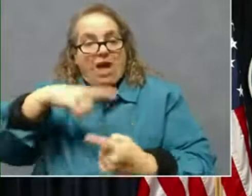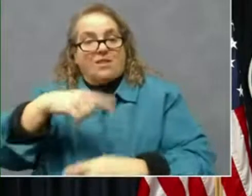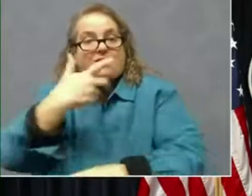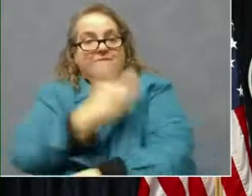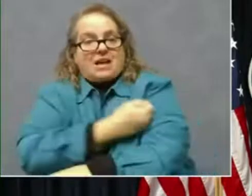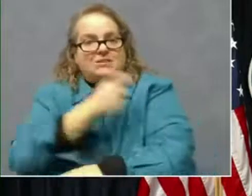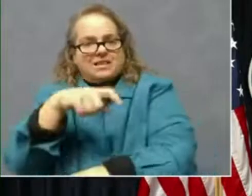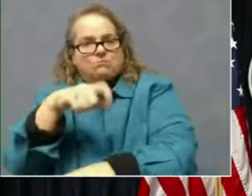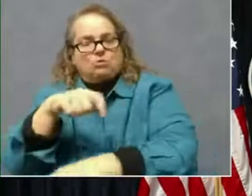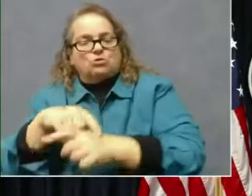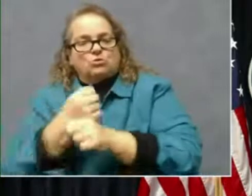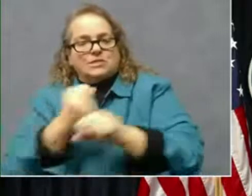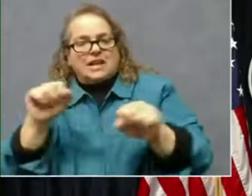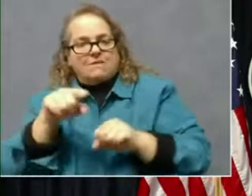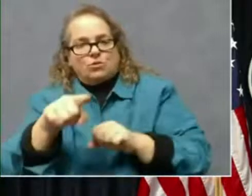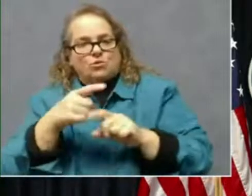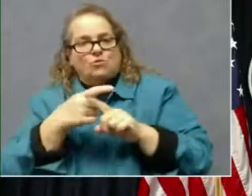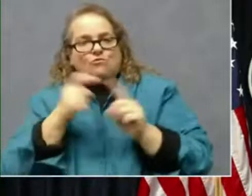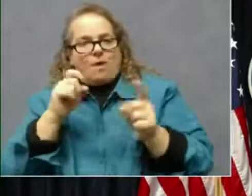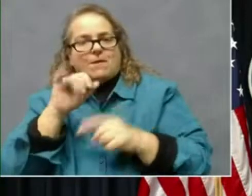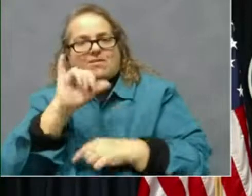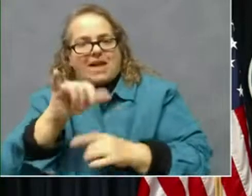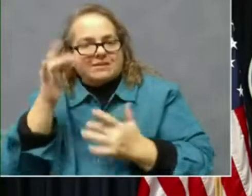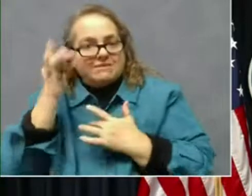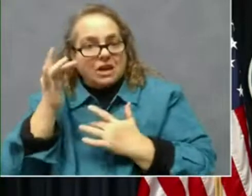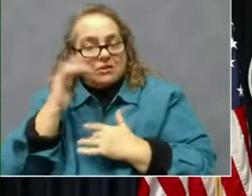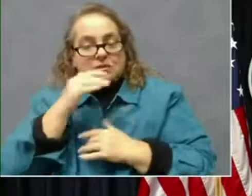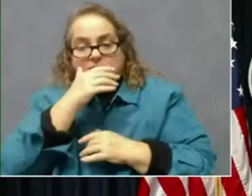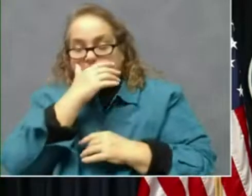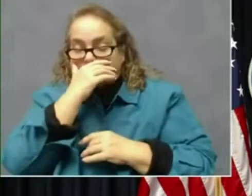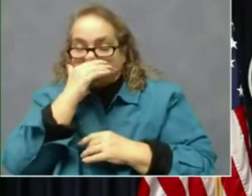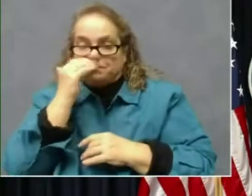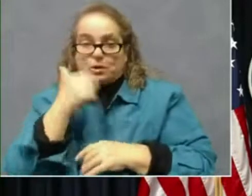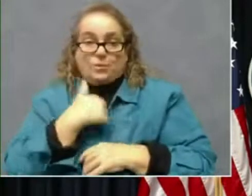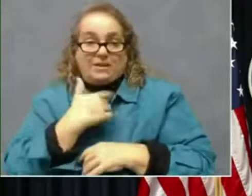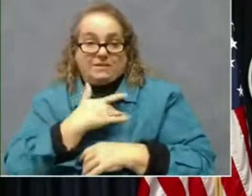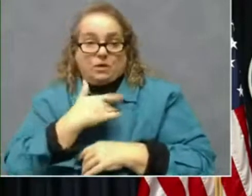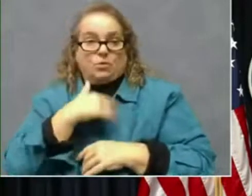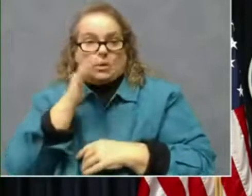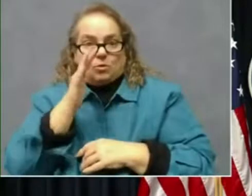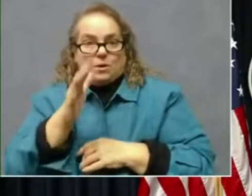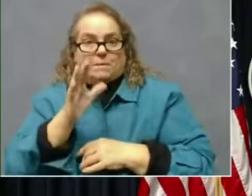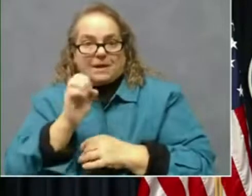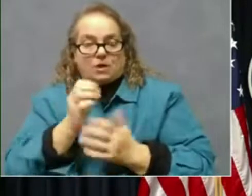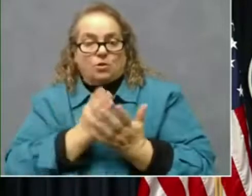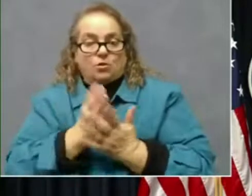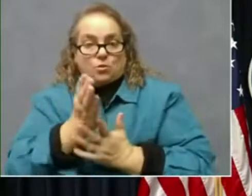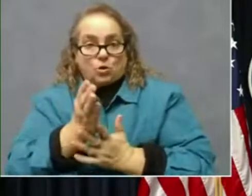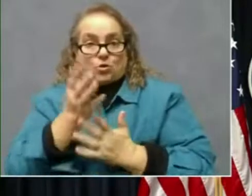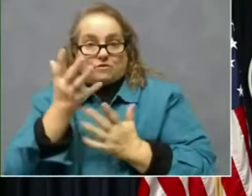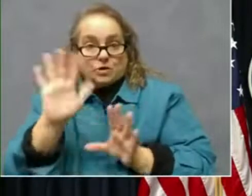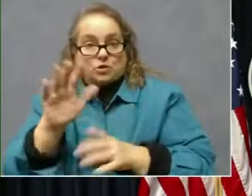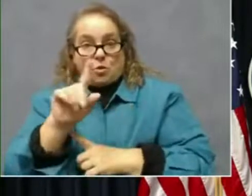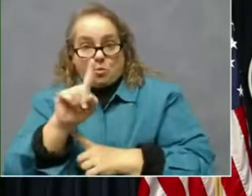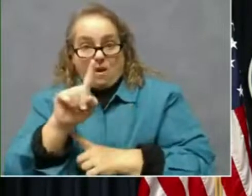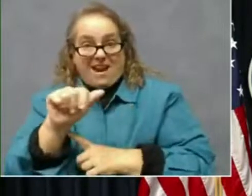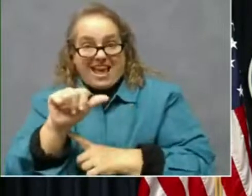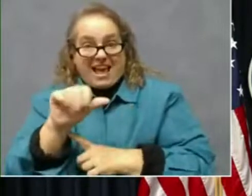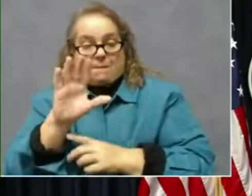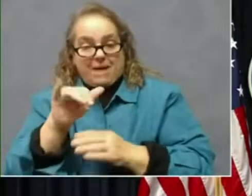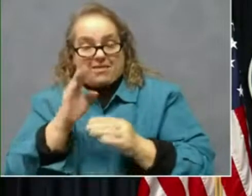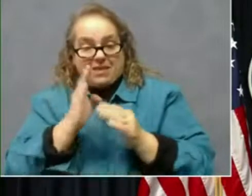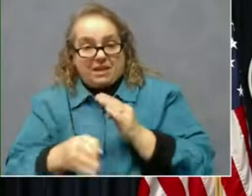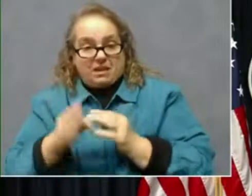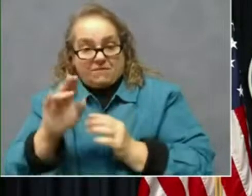uh, from that virus. We believe that we're going to be through one a, um, by the end of January.